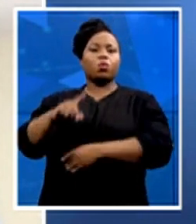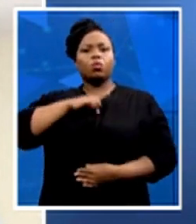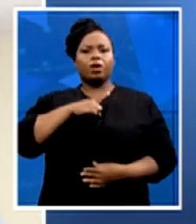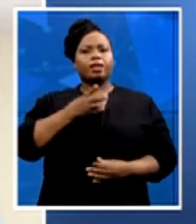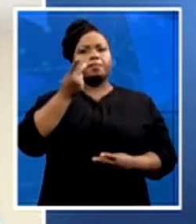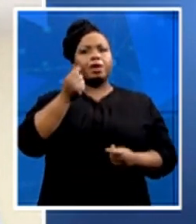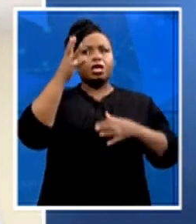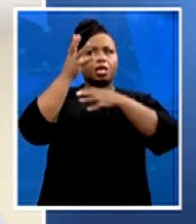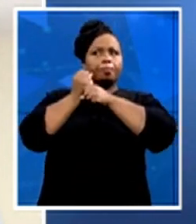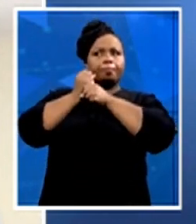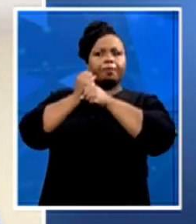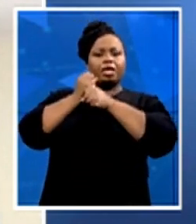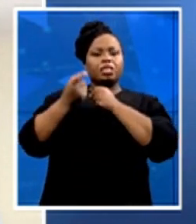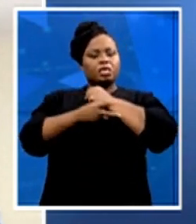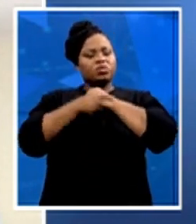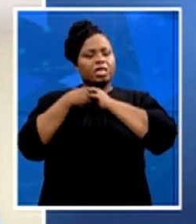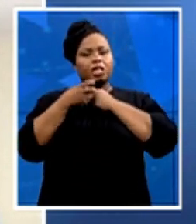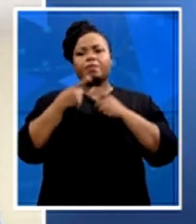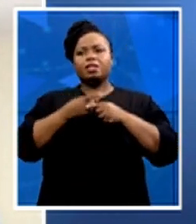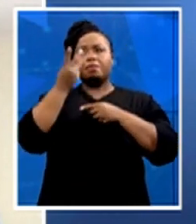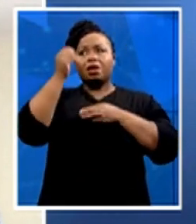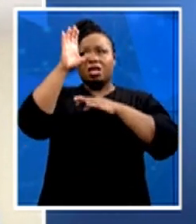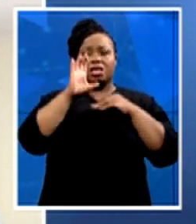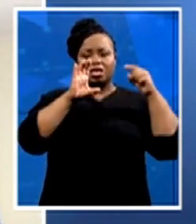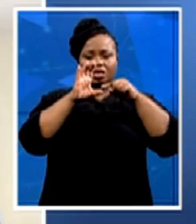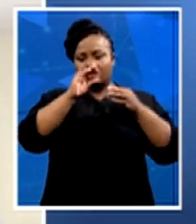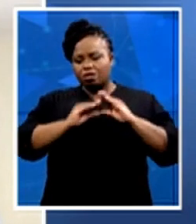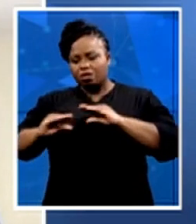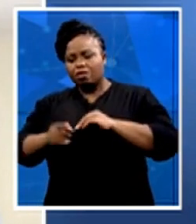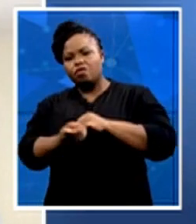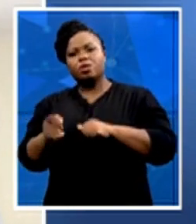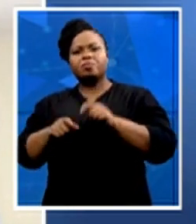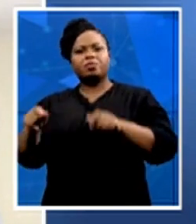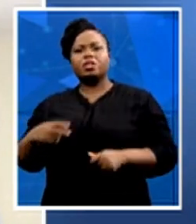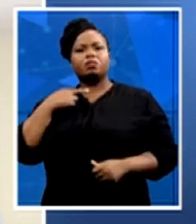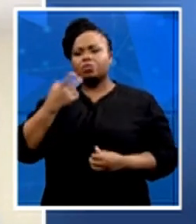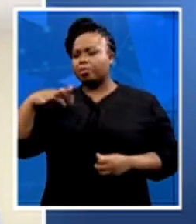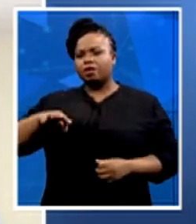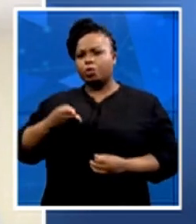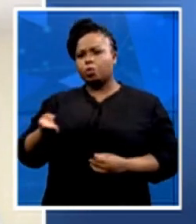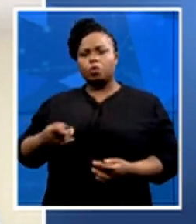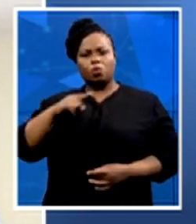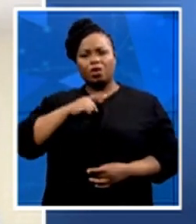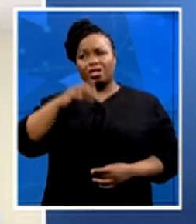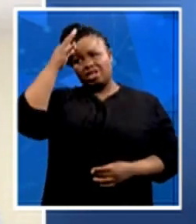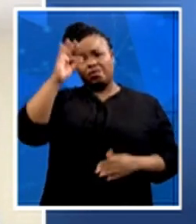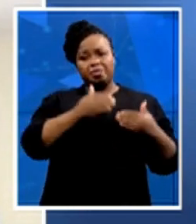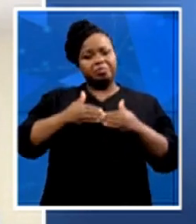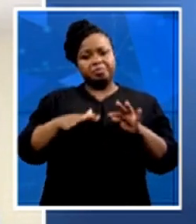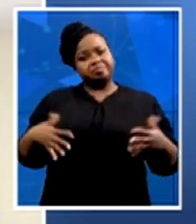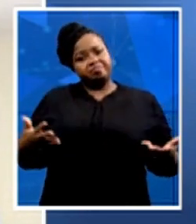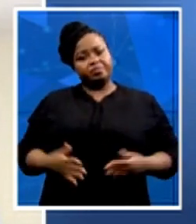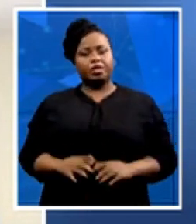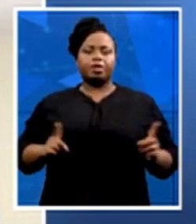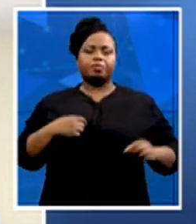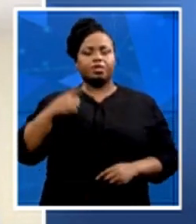plight of poverty of our people, you've got a government that is not caring. But I think that eventually we must sit down as political leaders